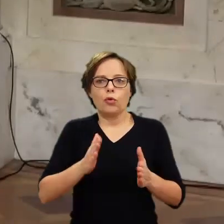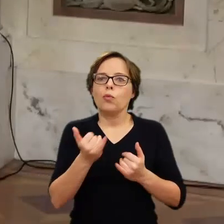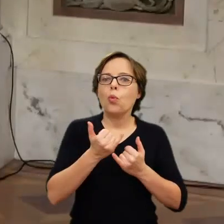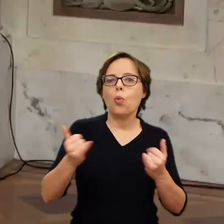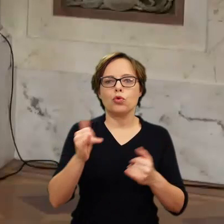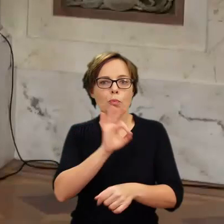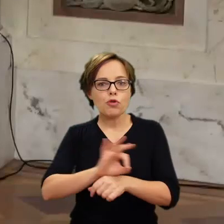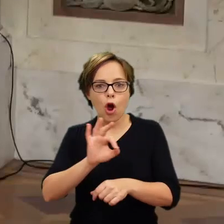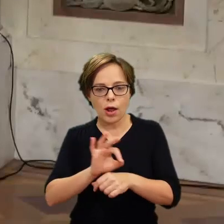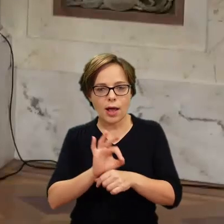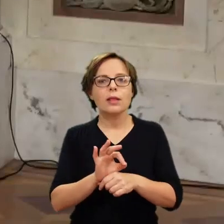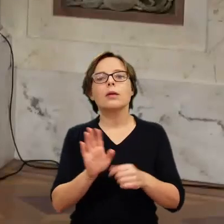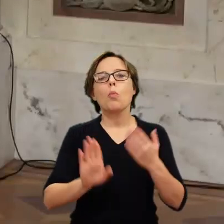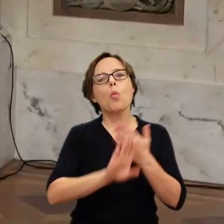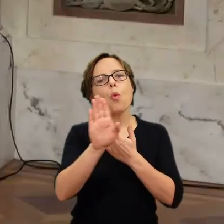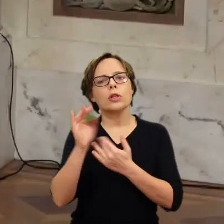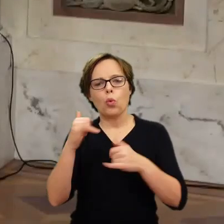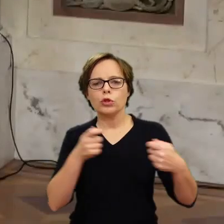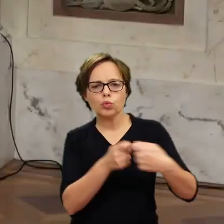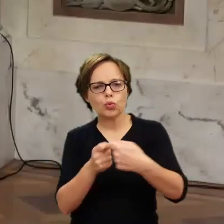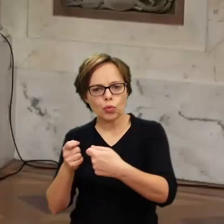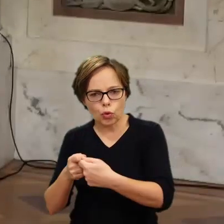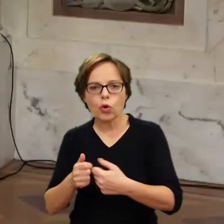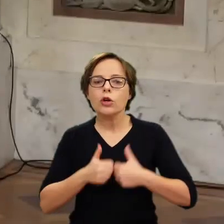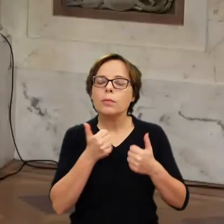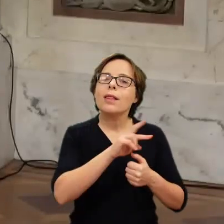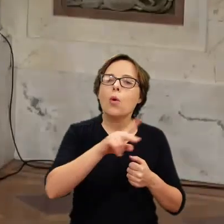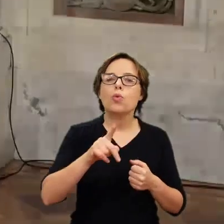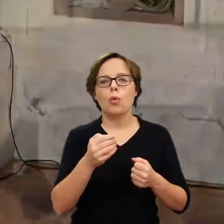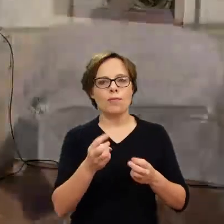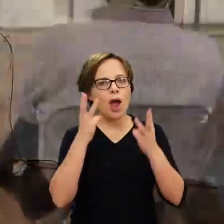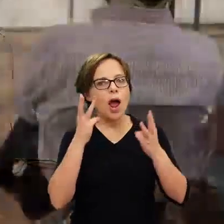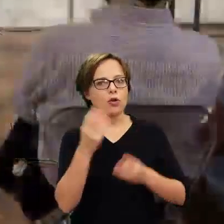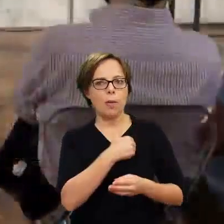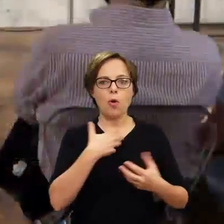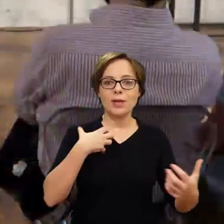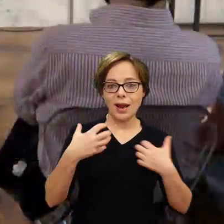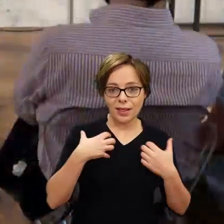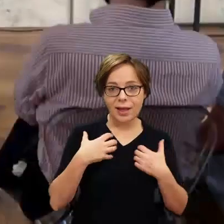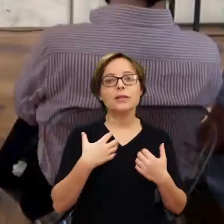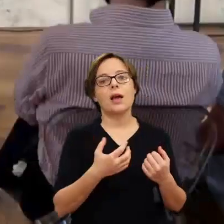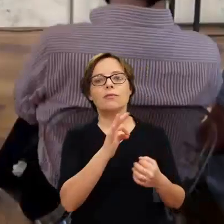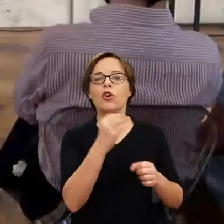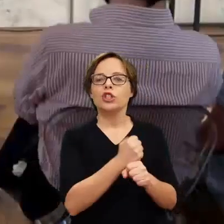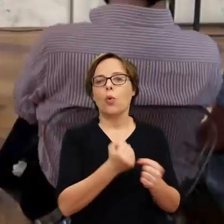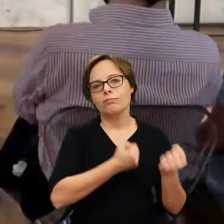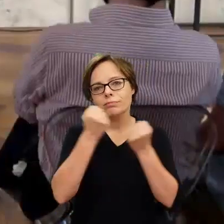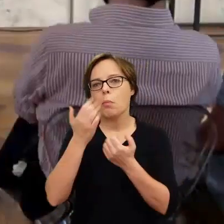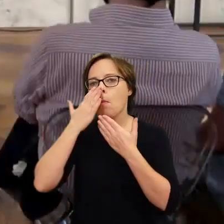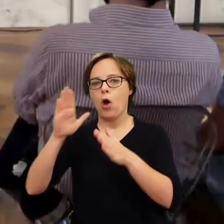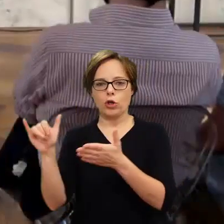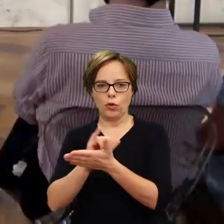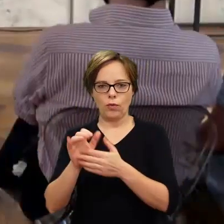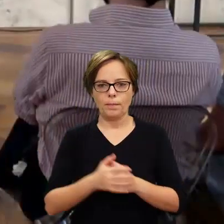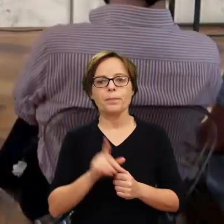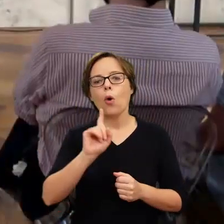some museums, thinking about future projects of showing certain Polish artists in New York. So there are many things.